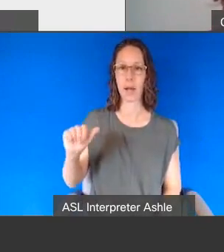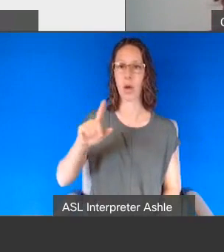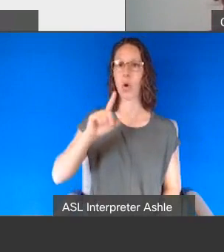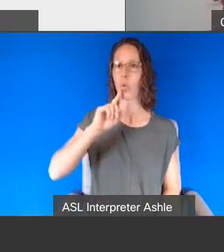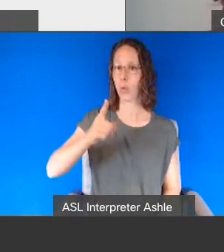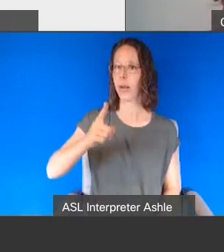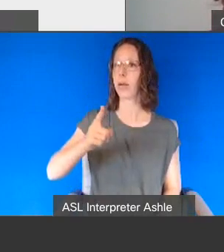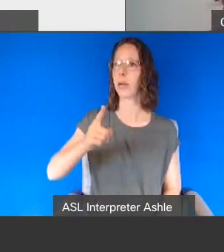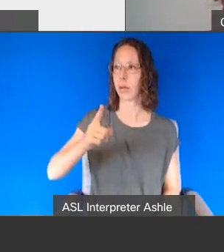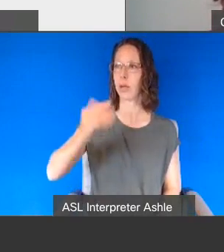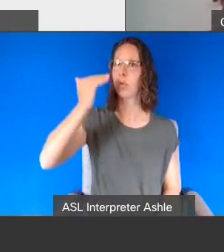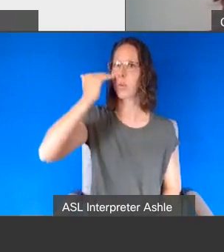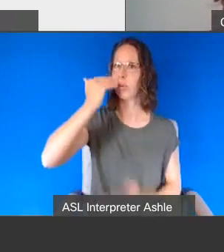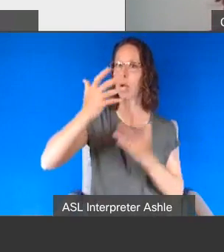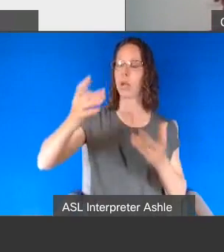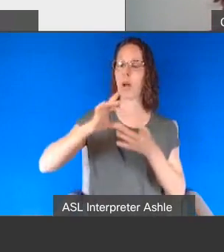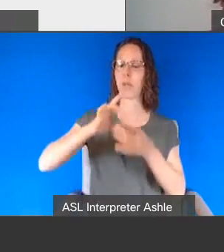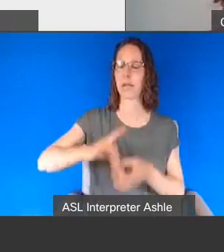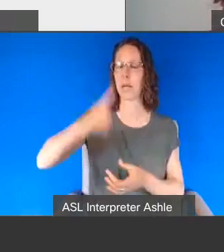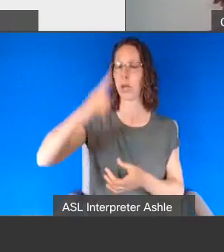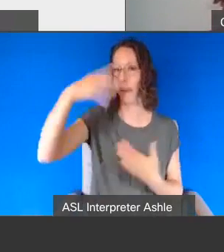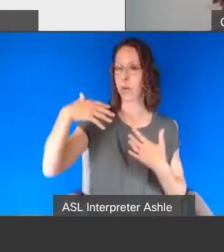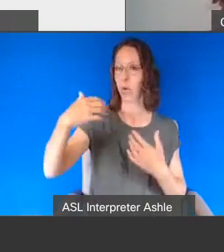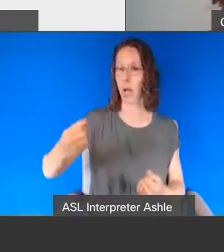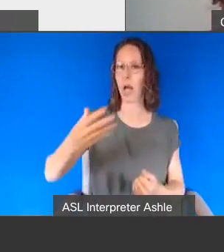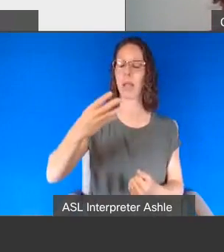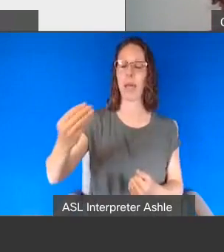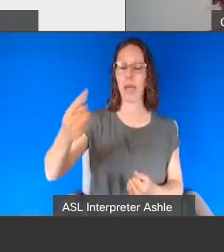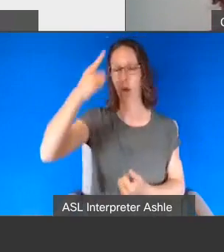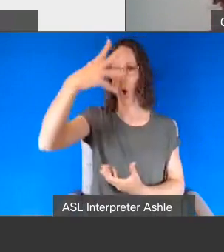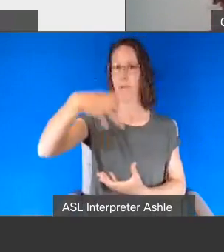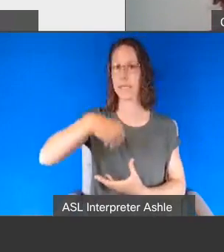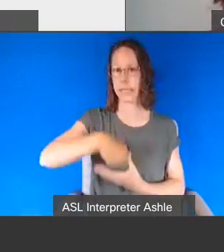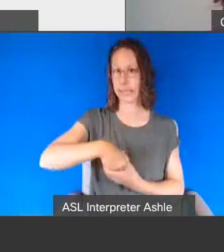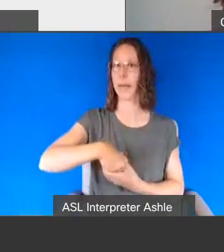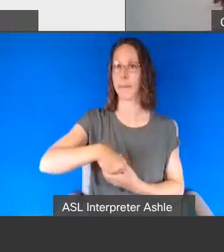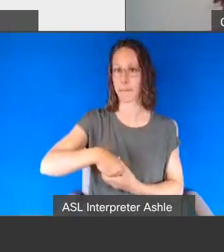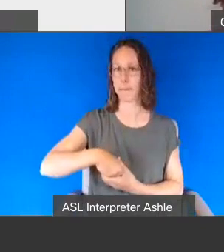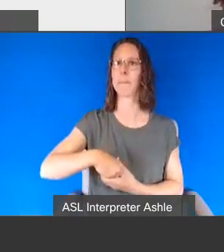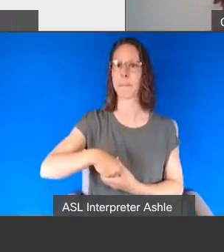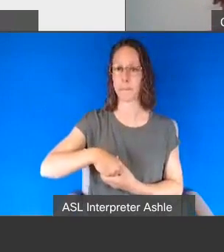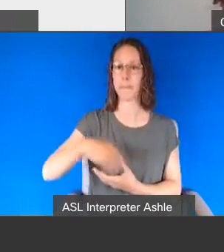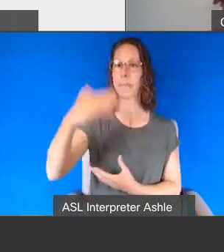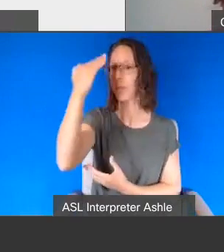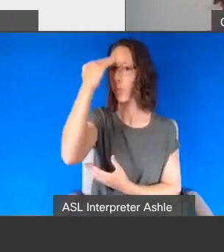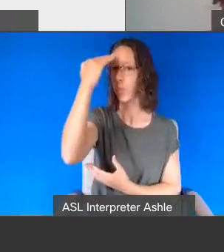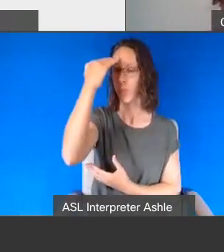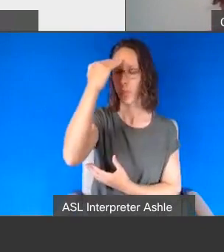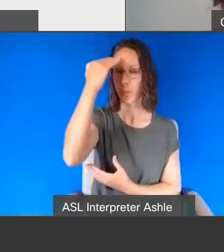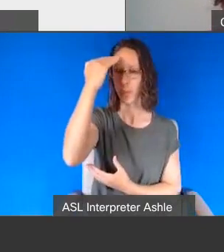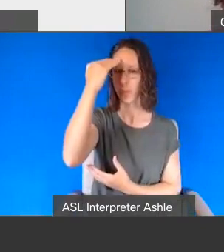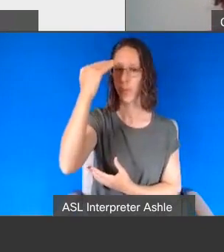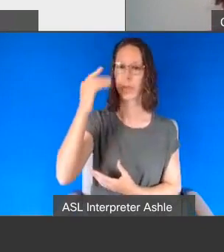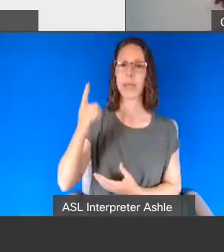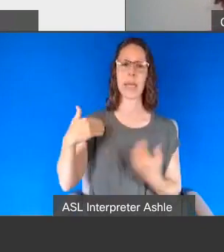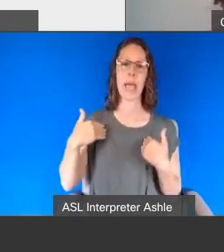issues and autism i've just discussed autism with him many times and he actually has uh individuals